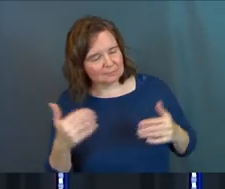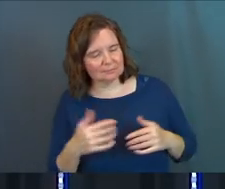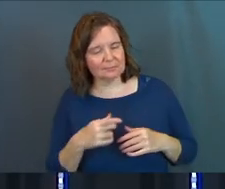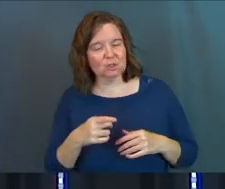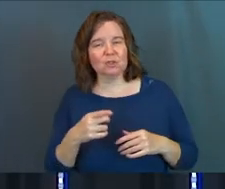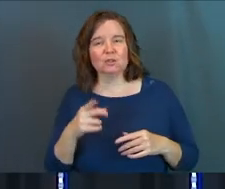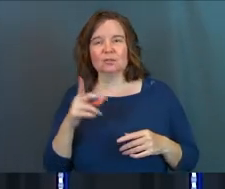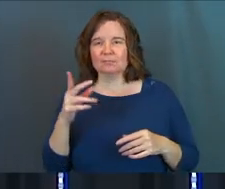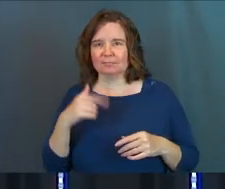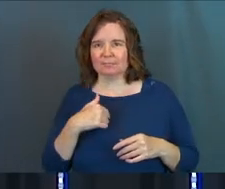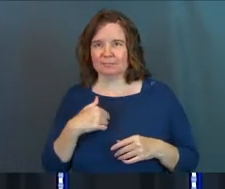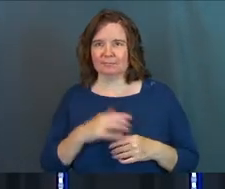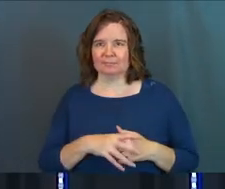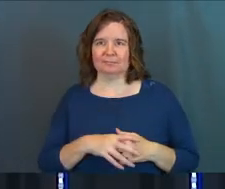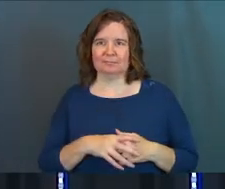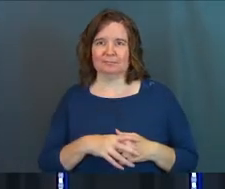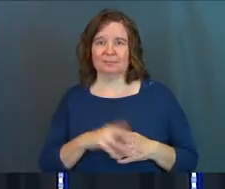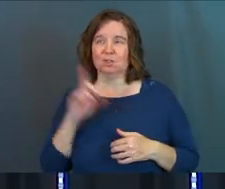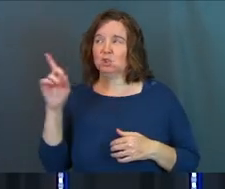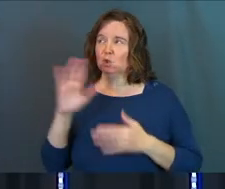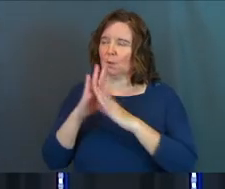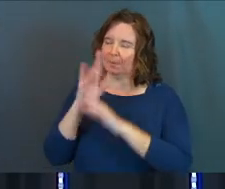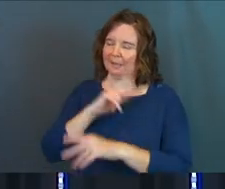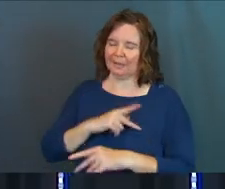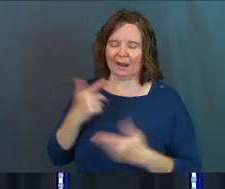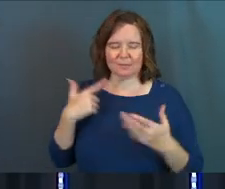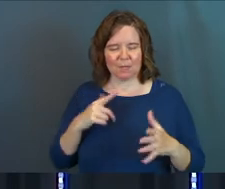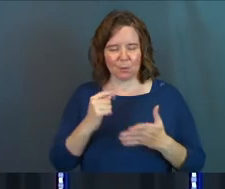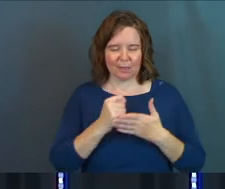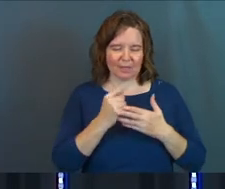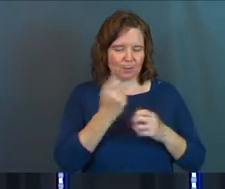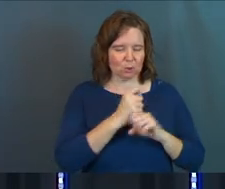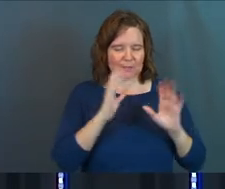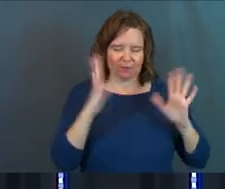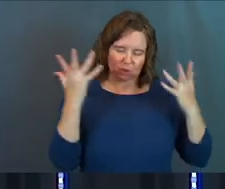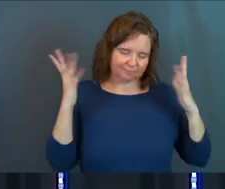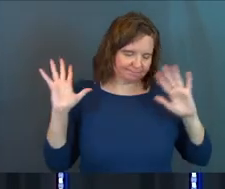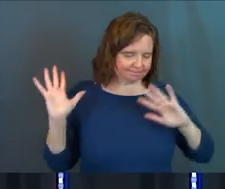You be king. I'm done with the therapeutic savior.